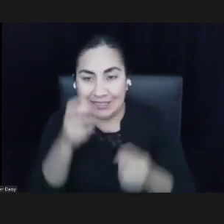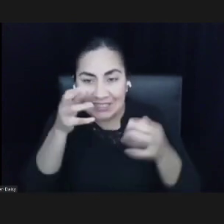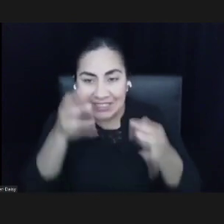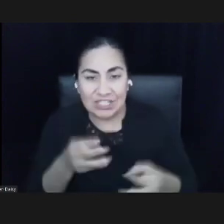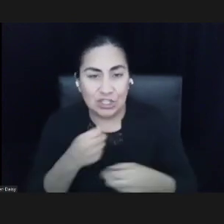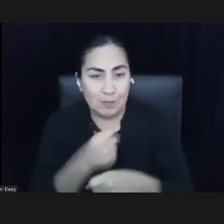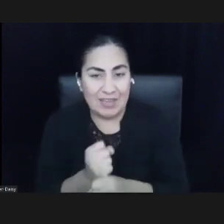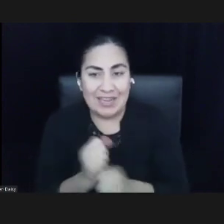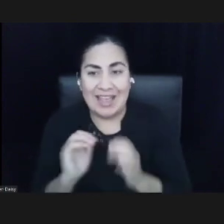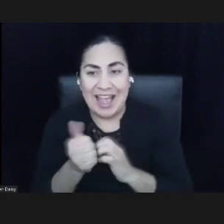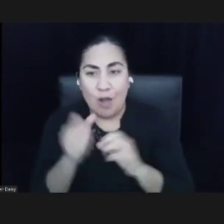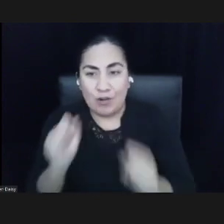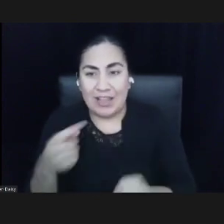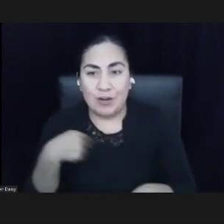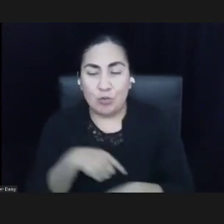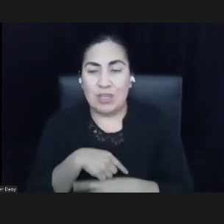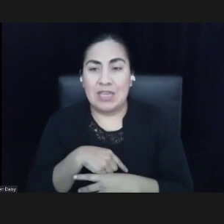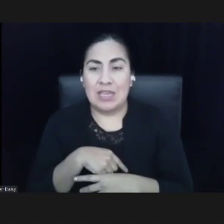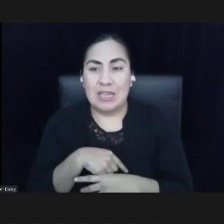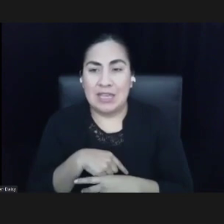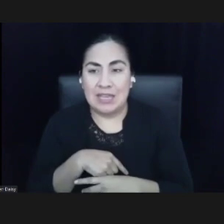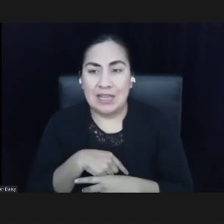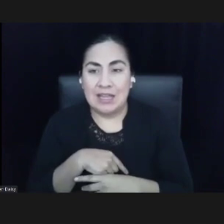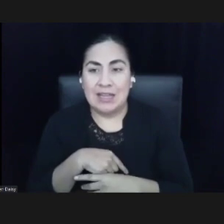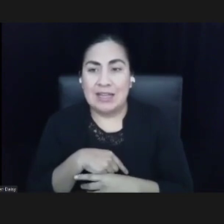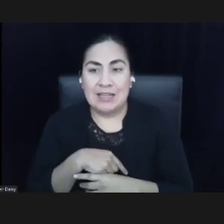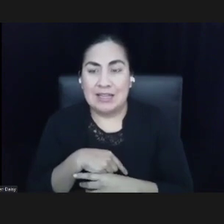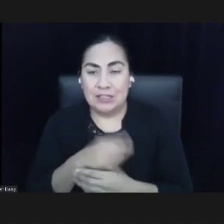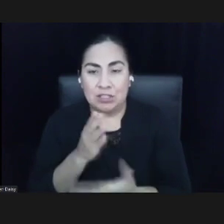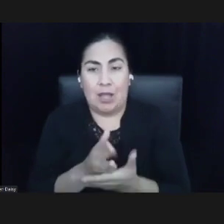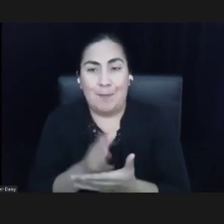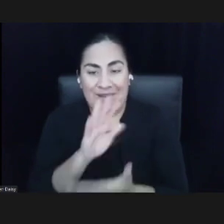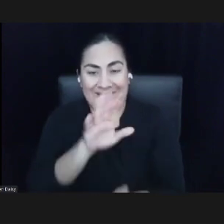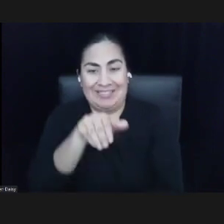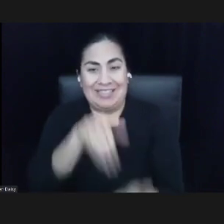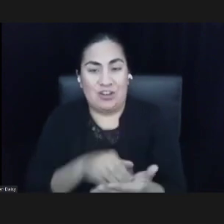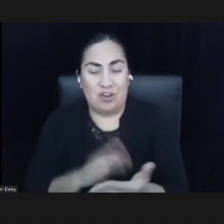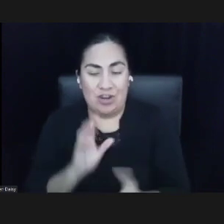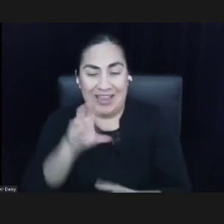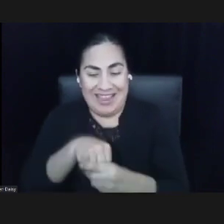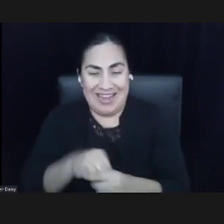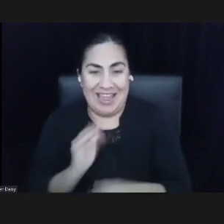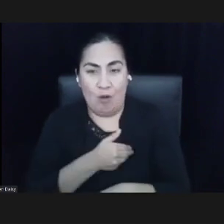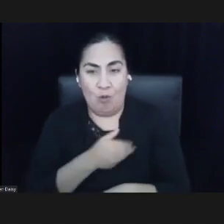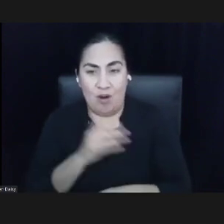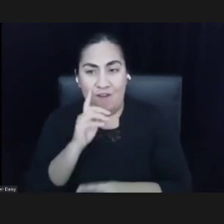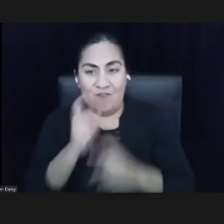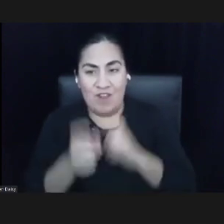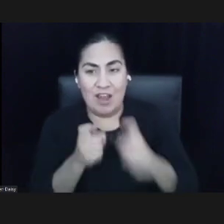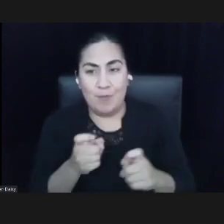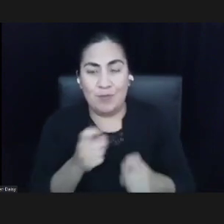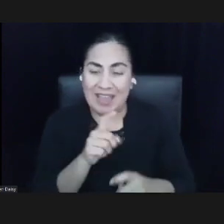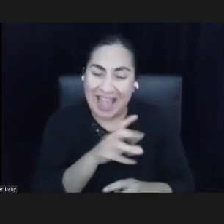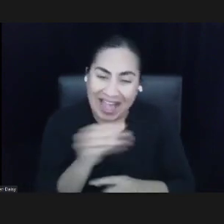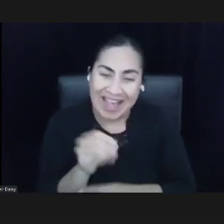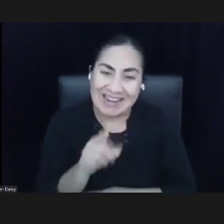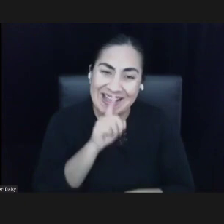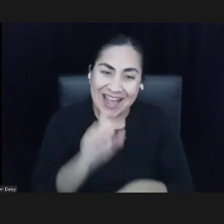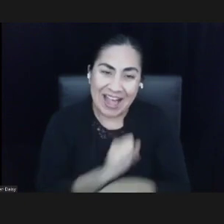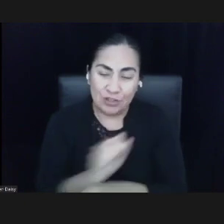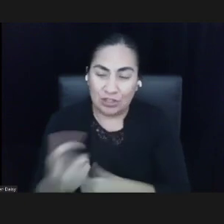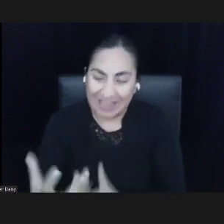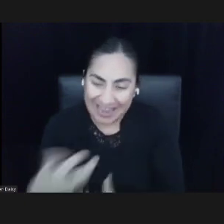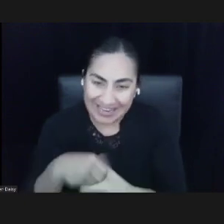de-center the decision making within our philanthropy and actually engage our communities in that process?